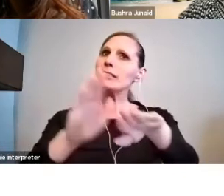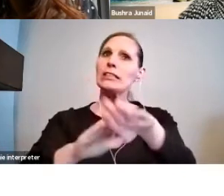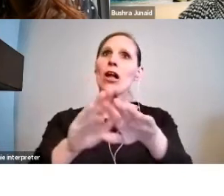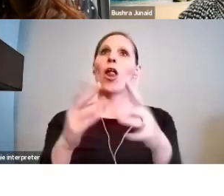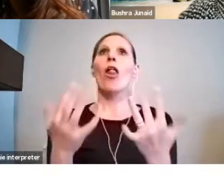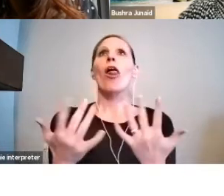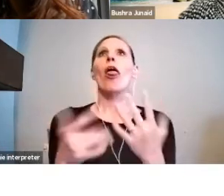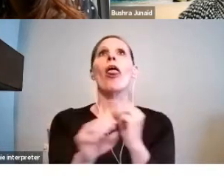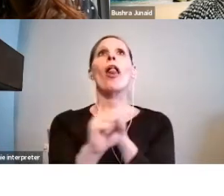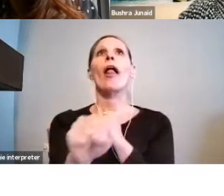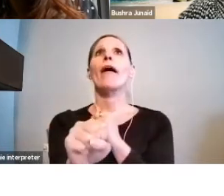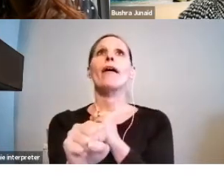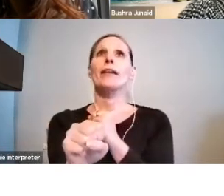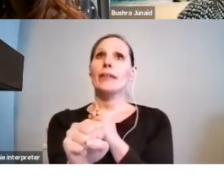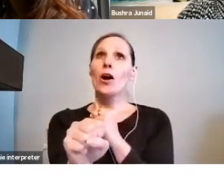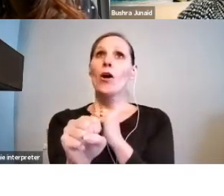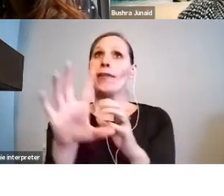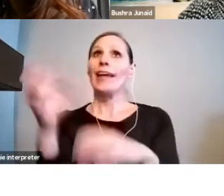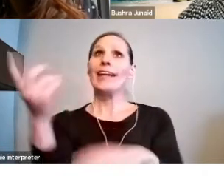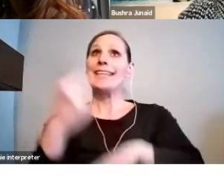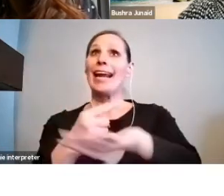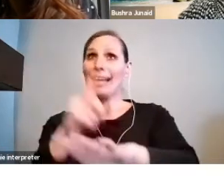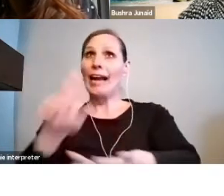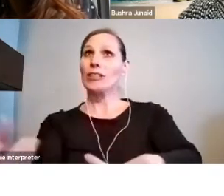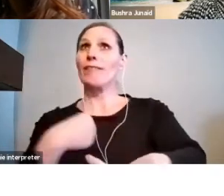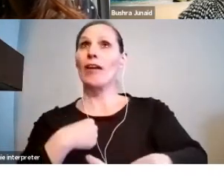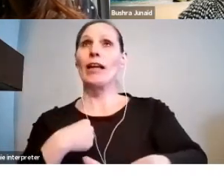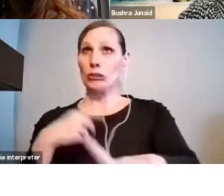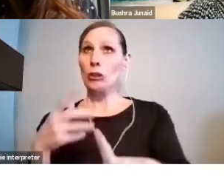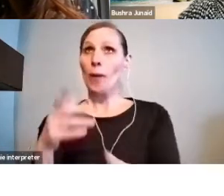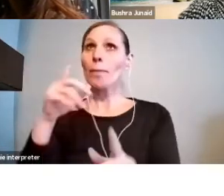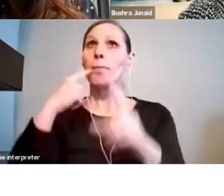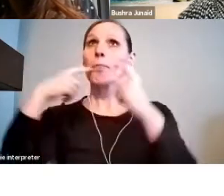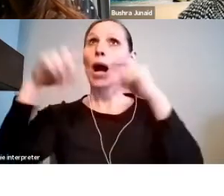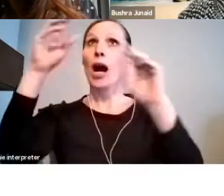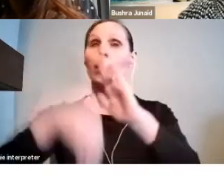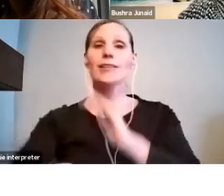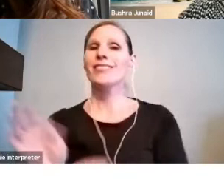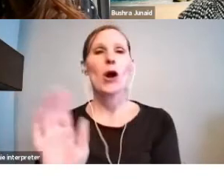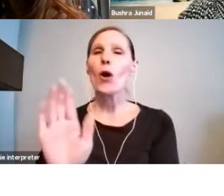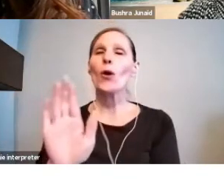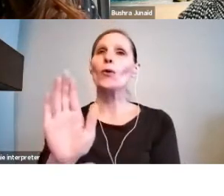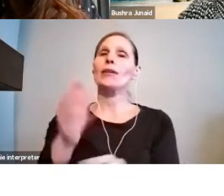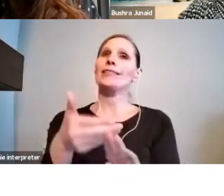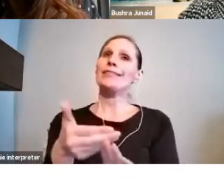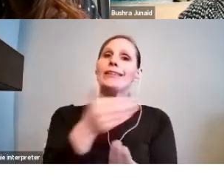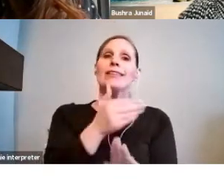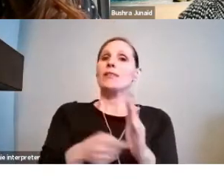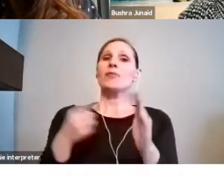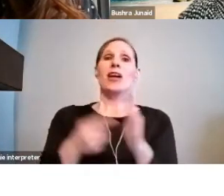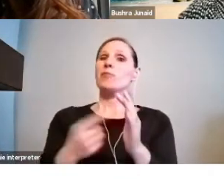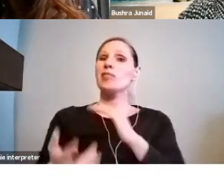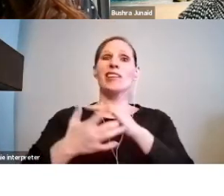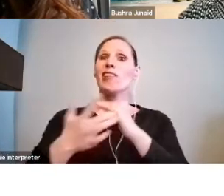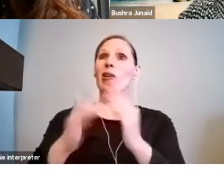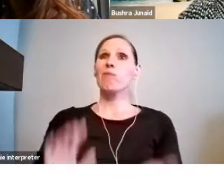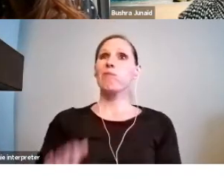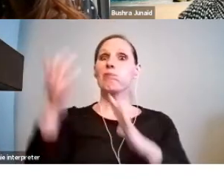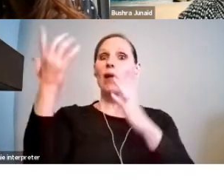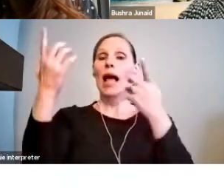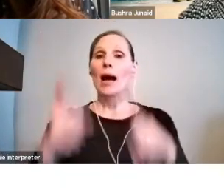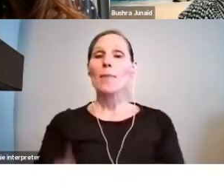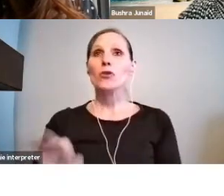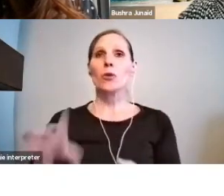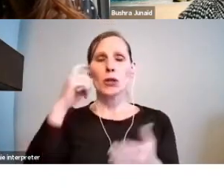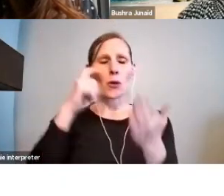until the deadline day to submit. Sometimes technical problems pop up at the last minute or you find a mistake in your application